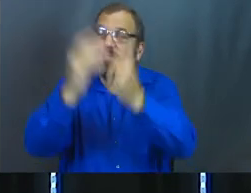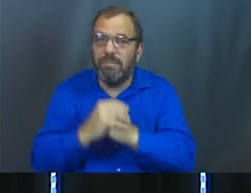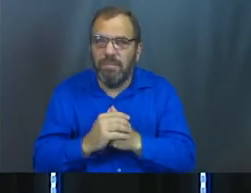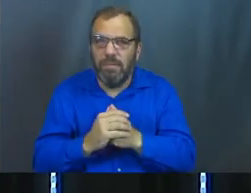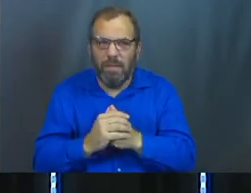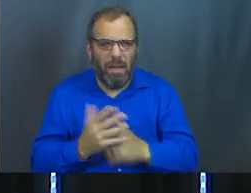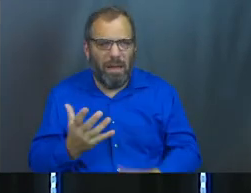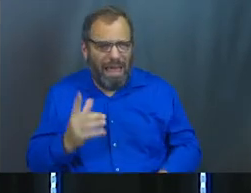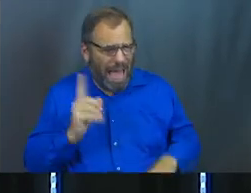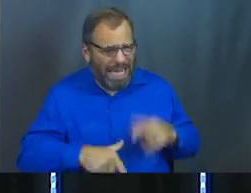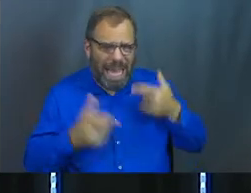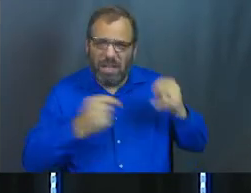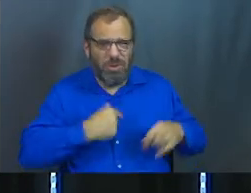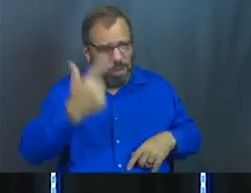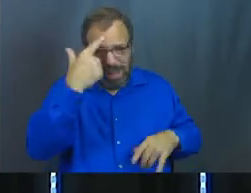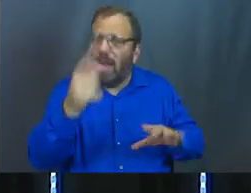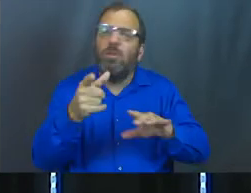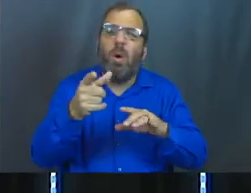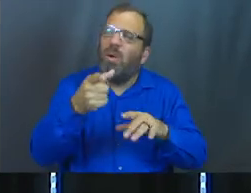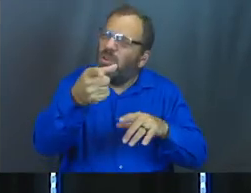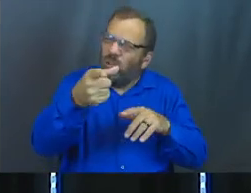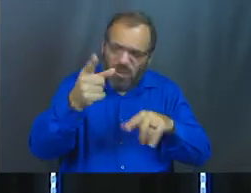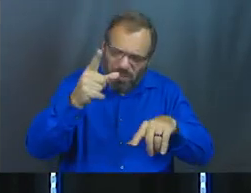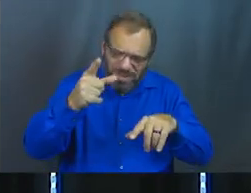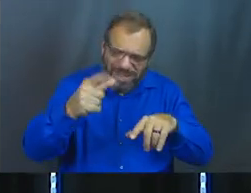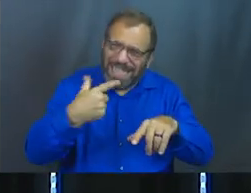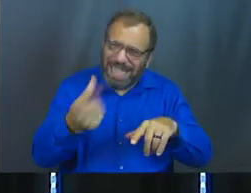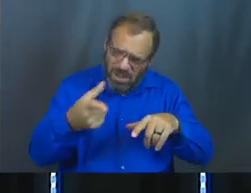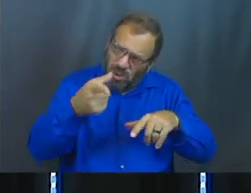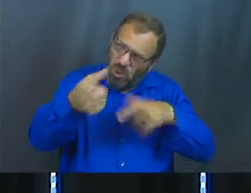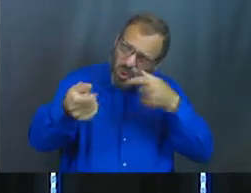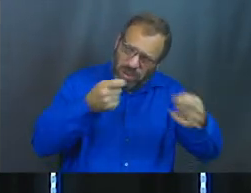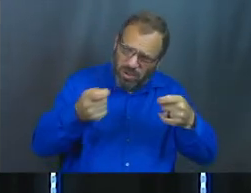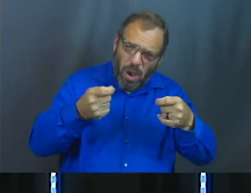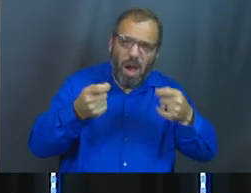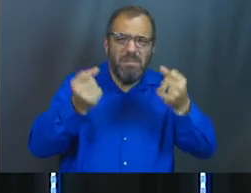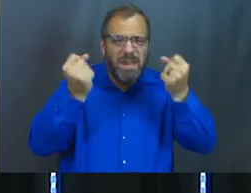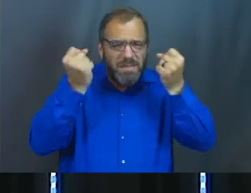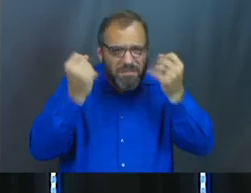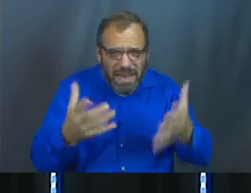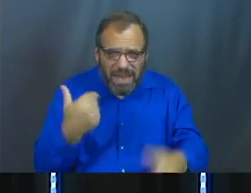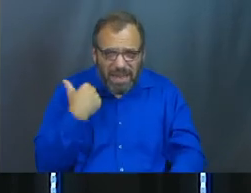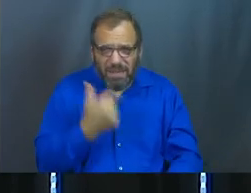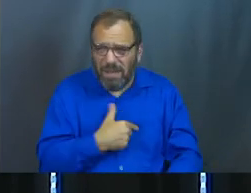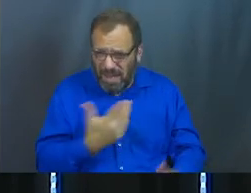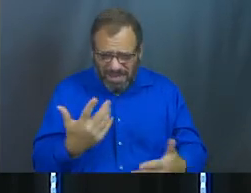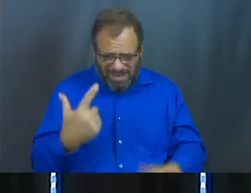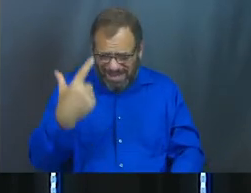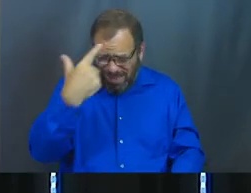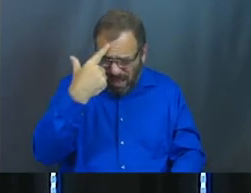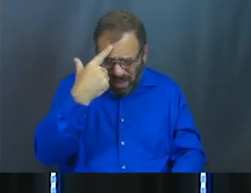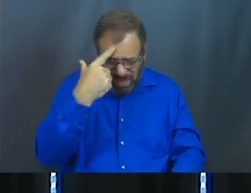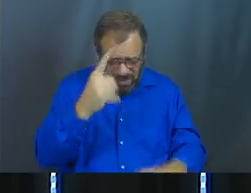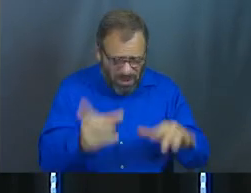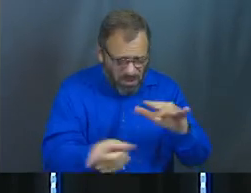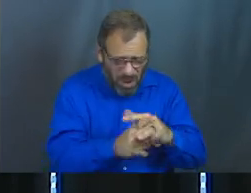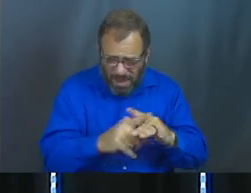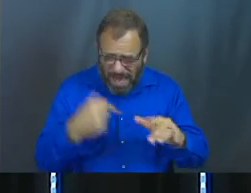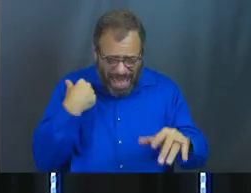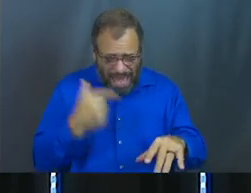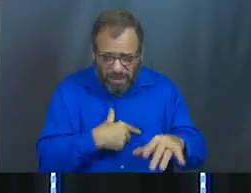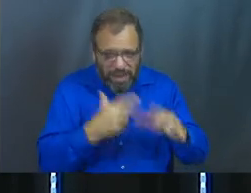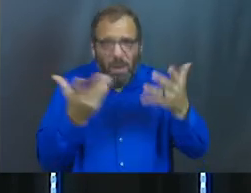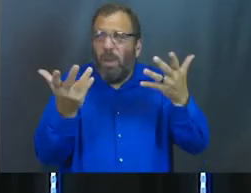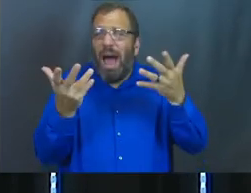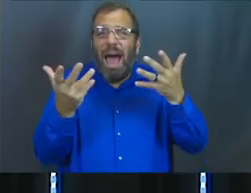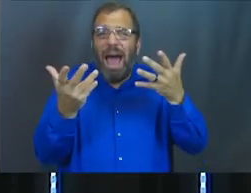It's like, well, I can't control my own thoughts. I'm not saying you can control your own thoughts, but so many of us, the thoughts come and we could